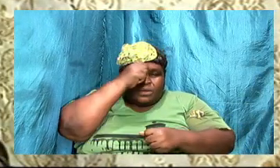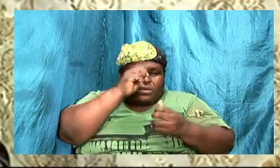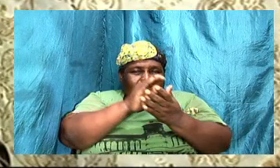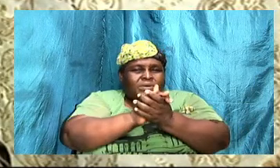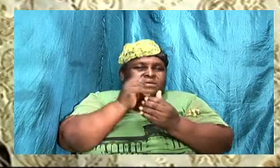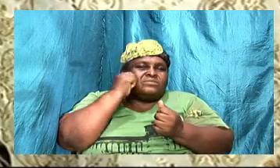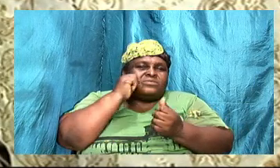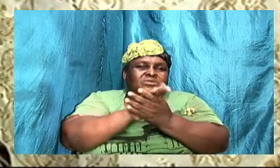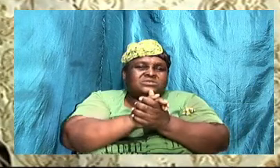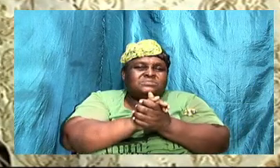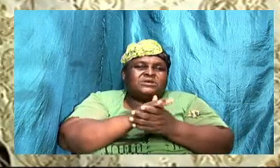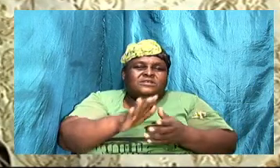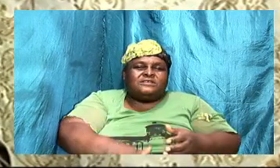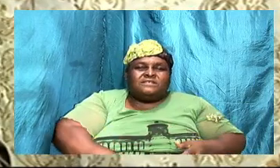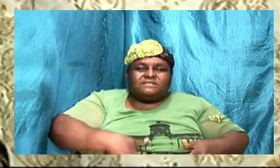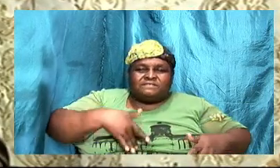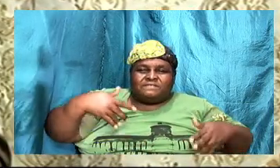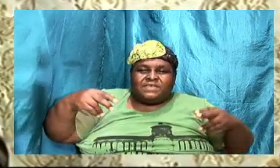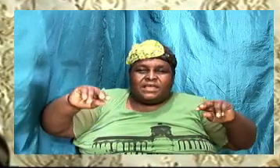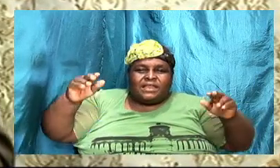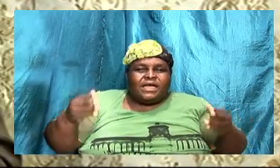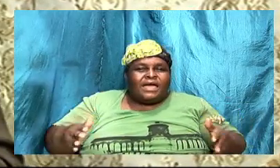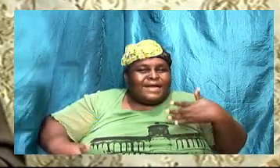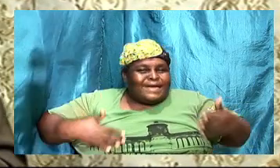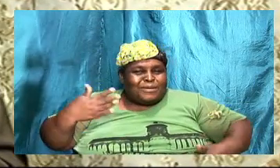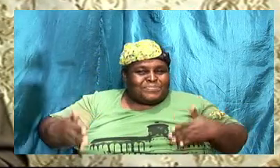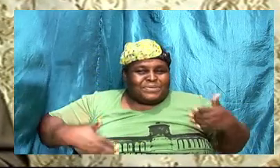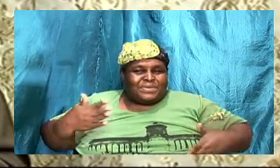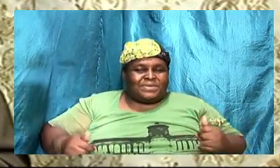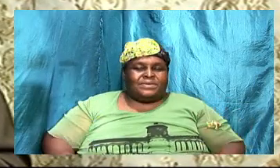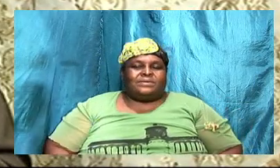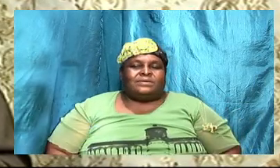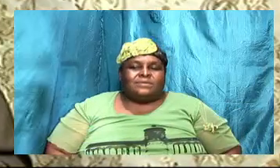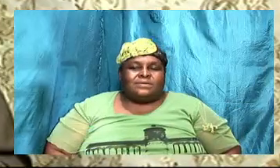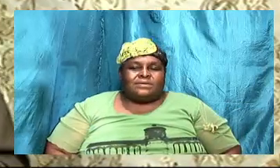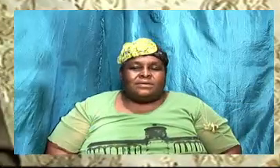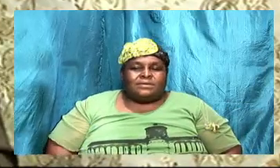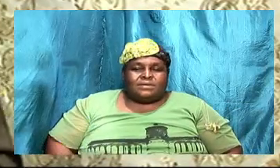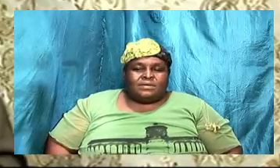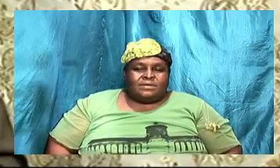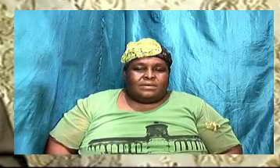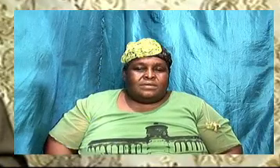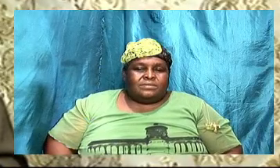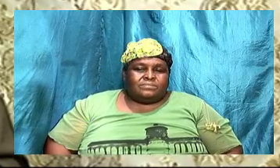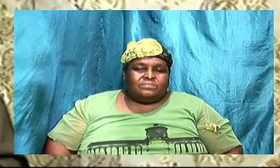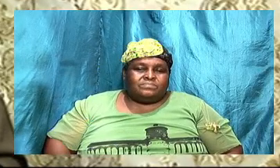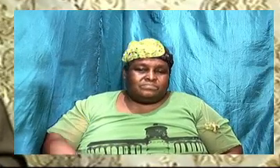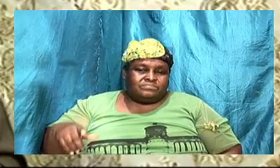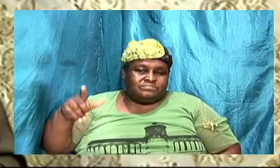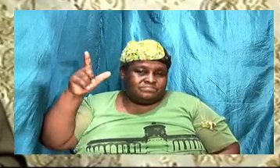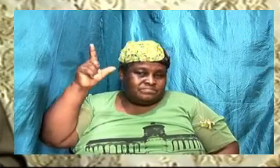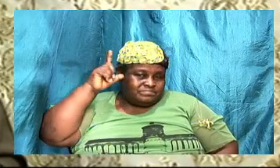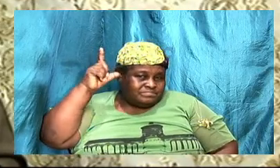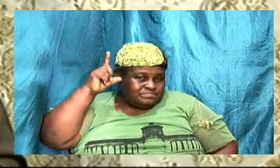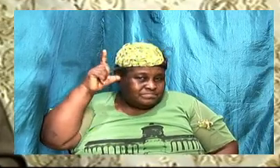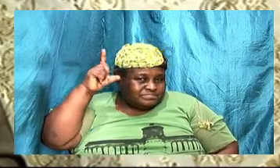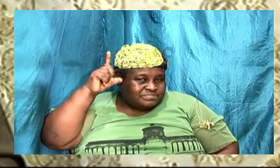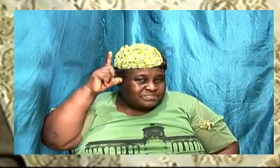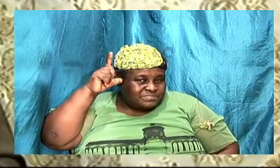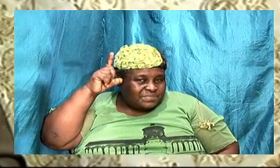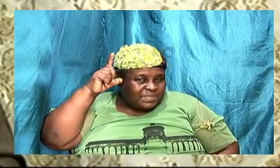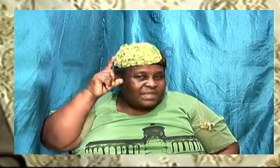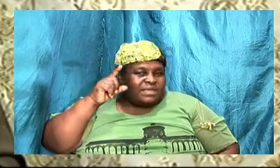All right, so let us move on to listening because listening, you know, is important as it pertains to